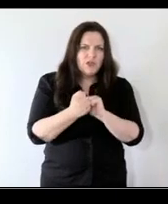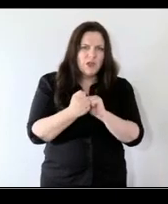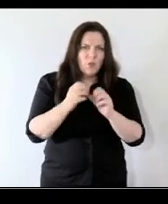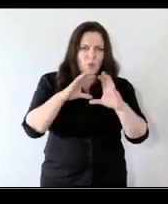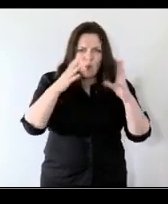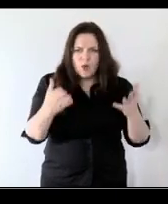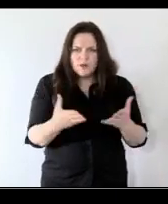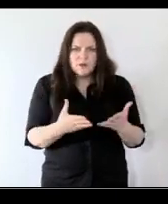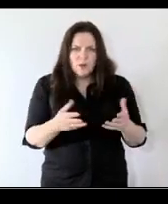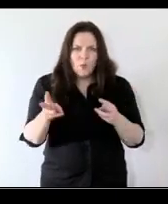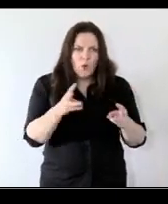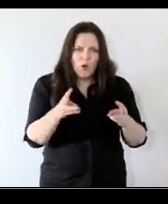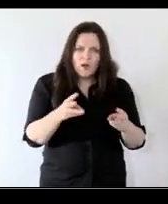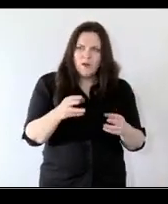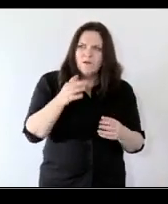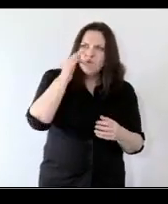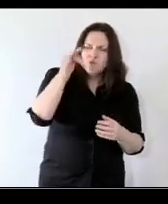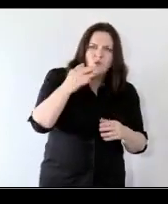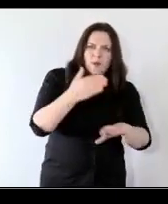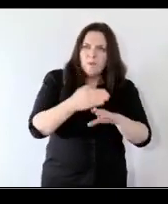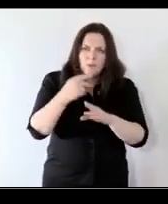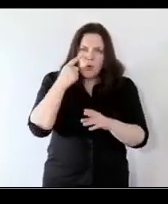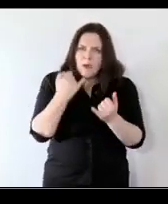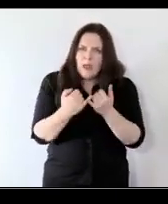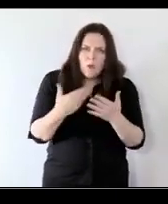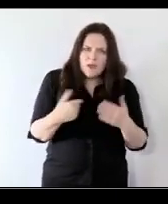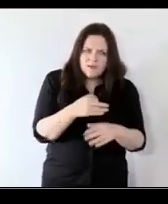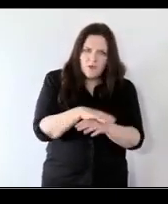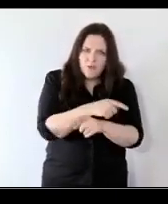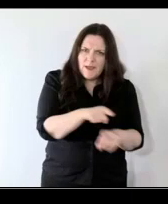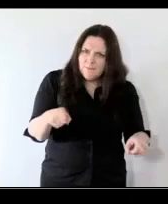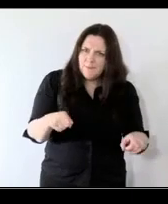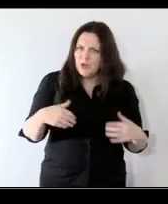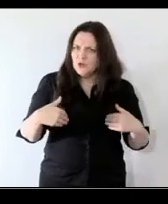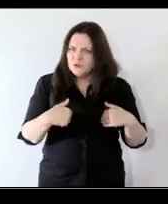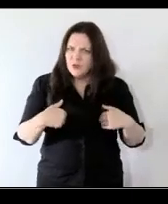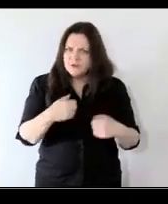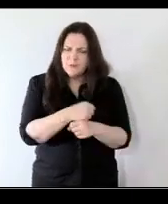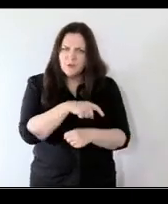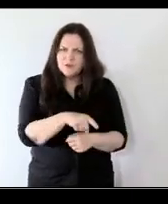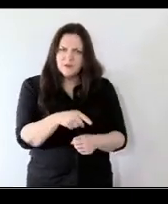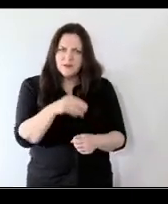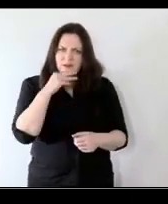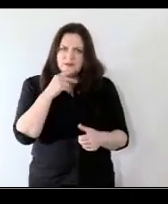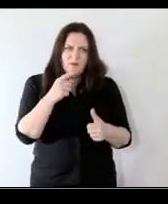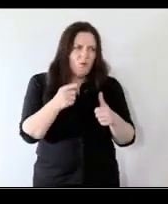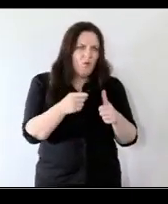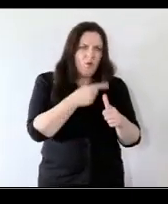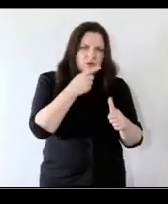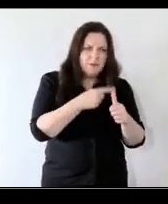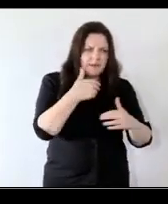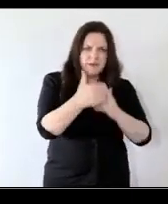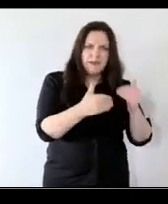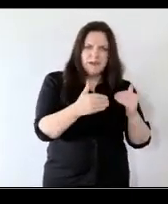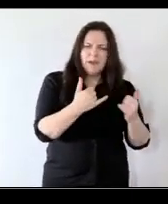you know what what employment's going to look like for them in the future and there were concerns about the automation of certain